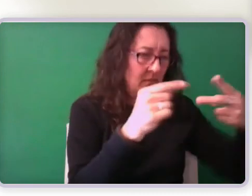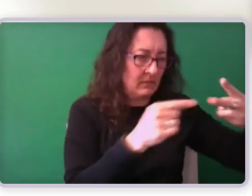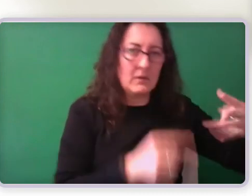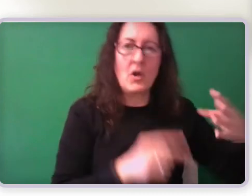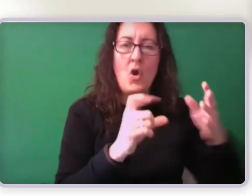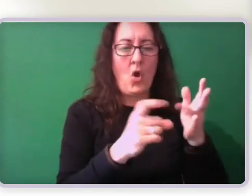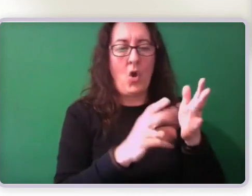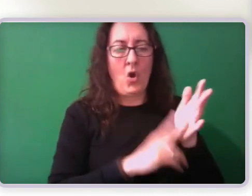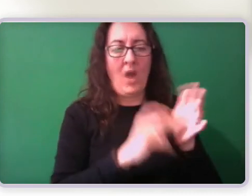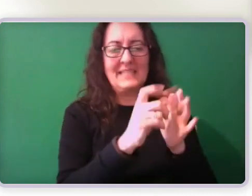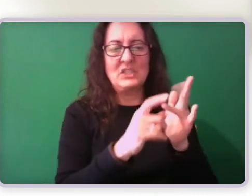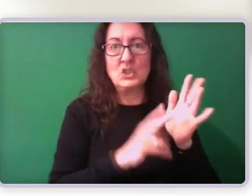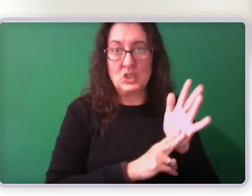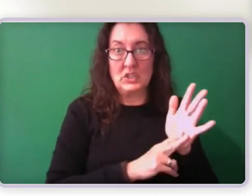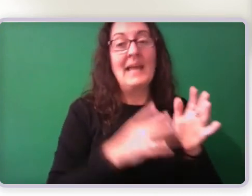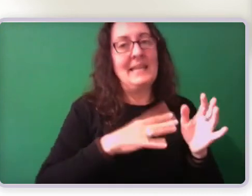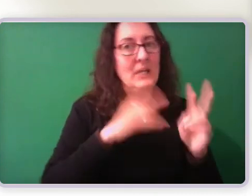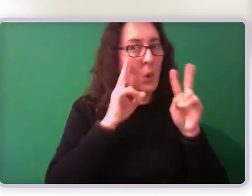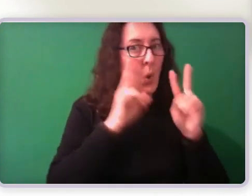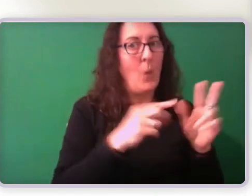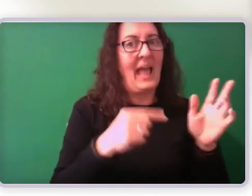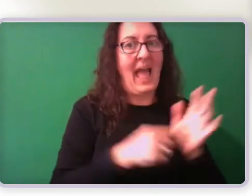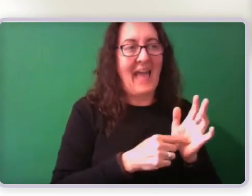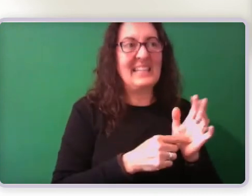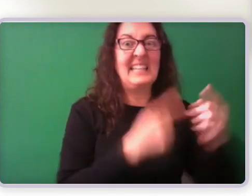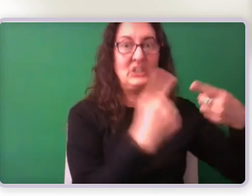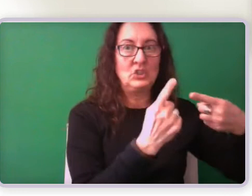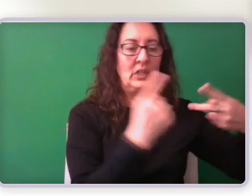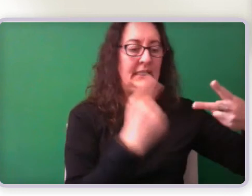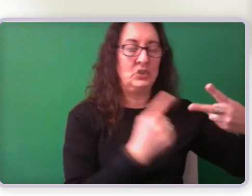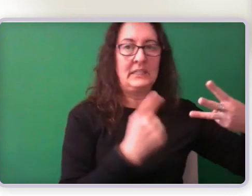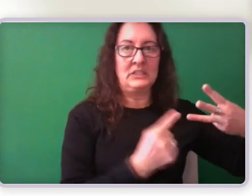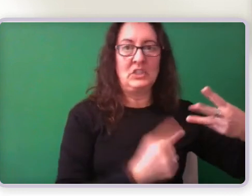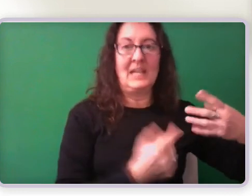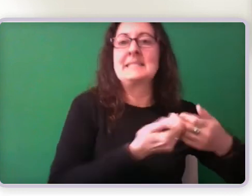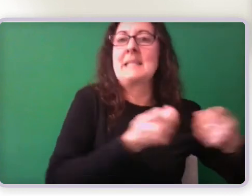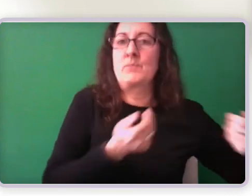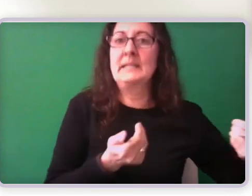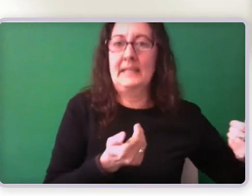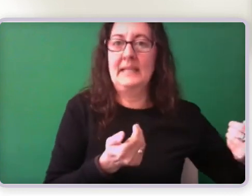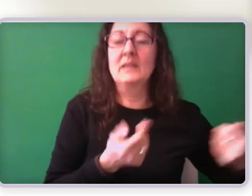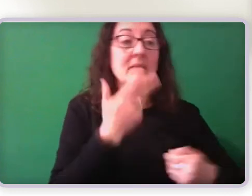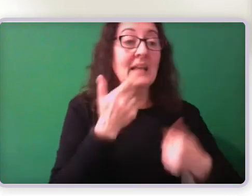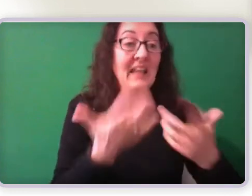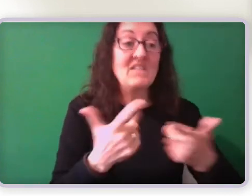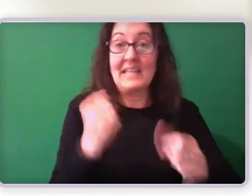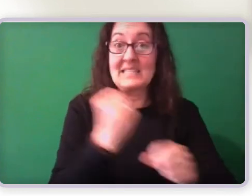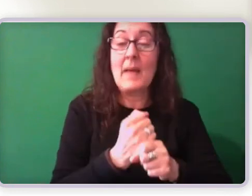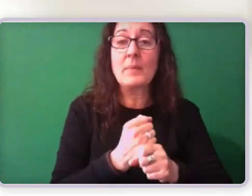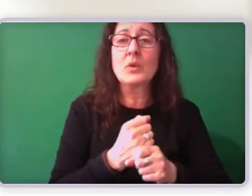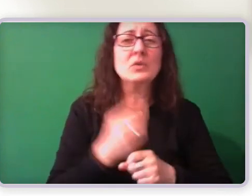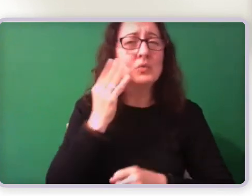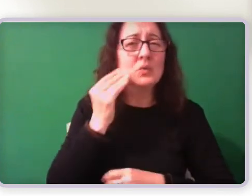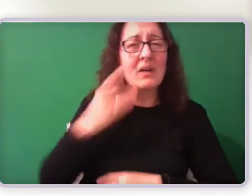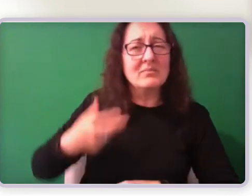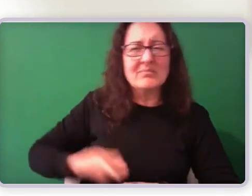this is diabetes, which could have an impact on general stamina. It could also have an